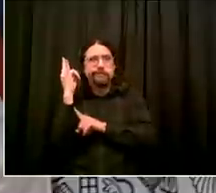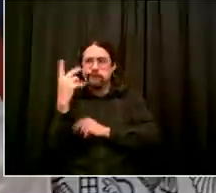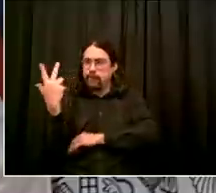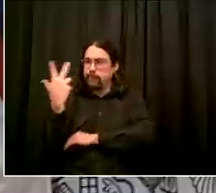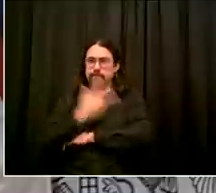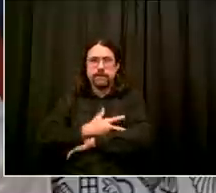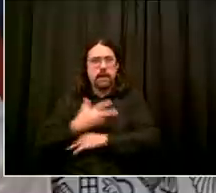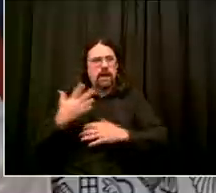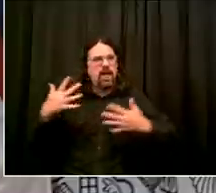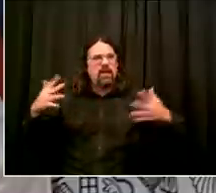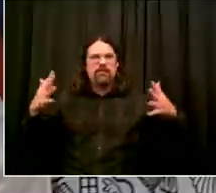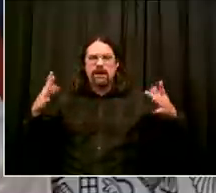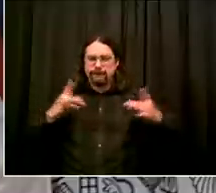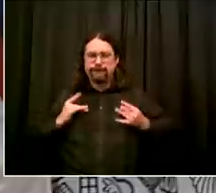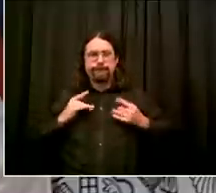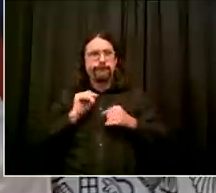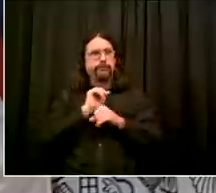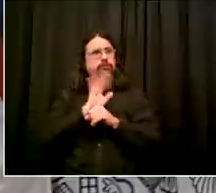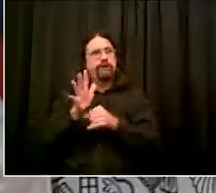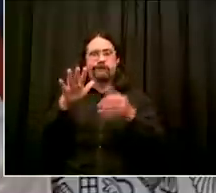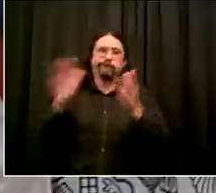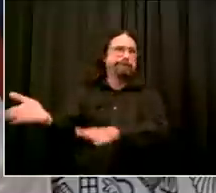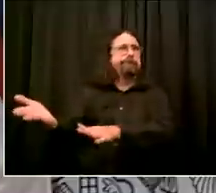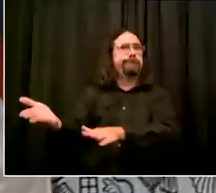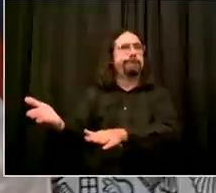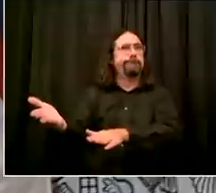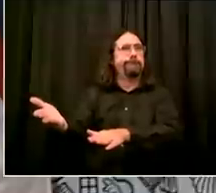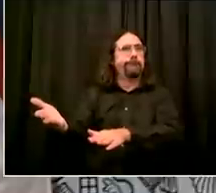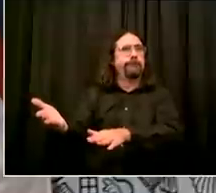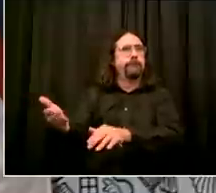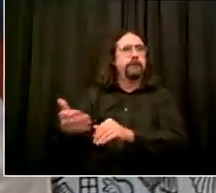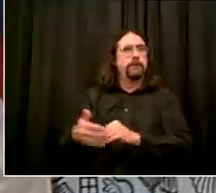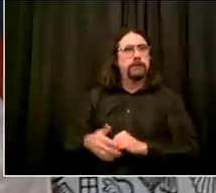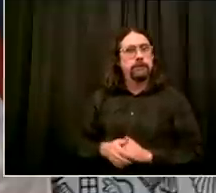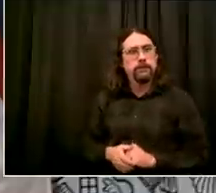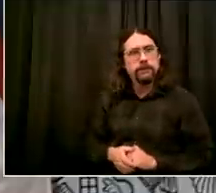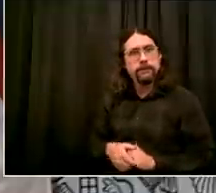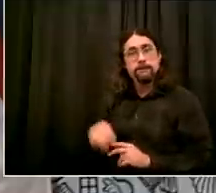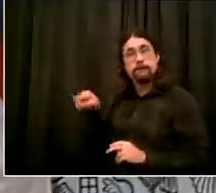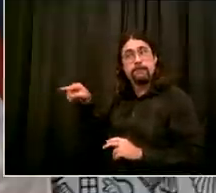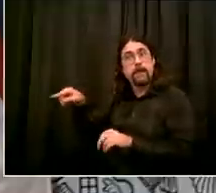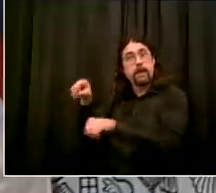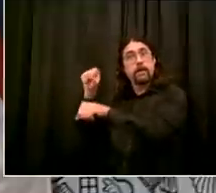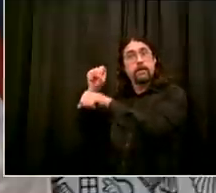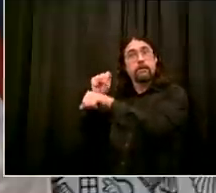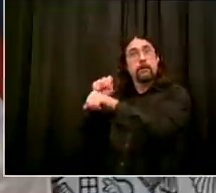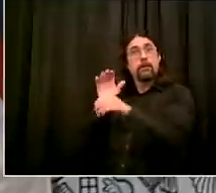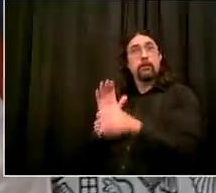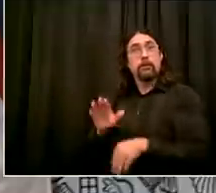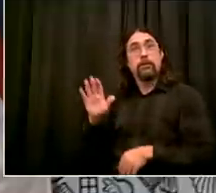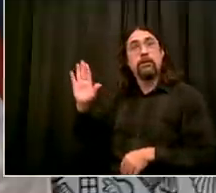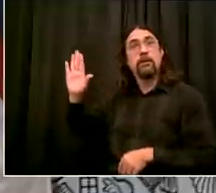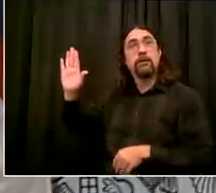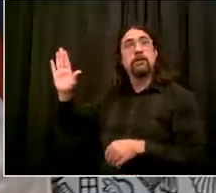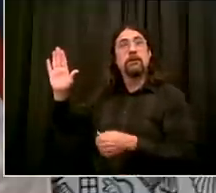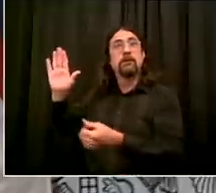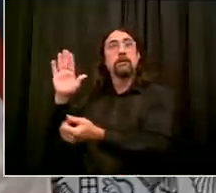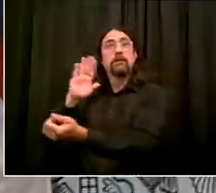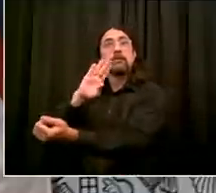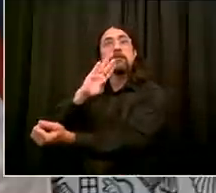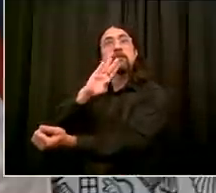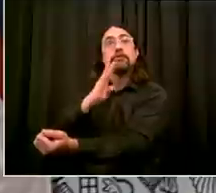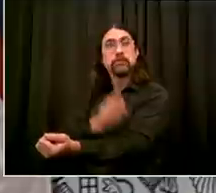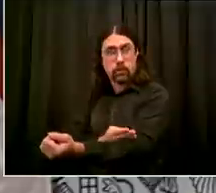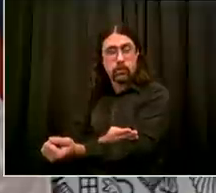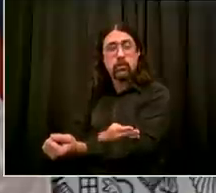so they're kind of two issues here the the work from home coming in i think from his family's perspective too late and and